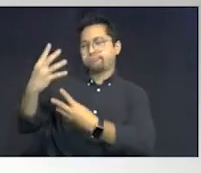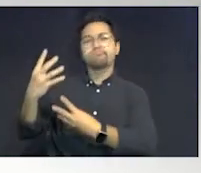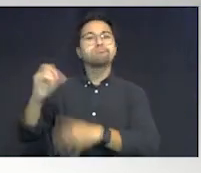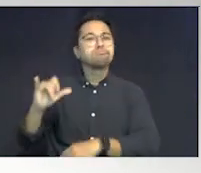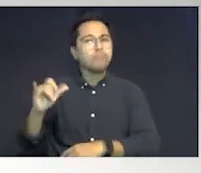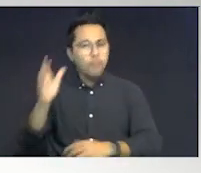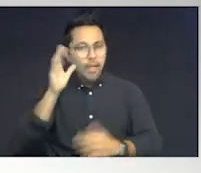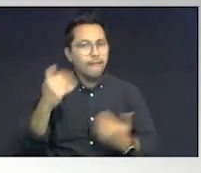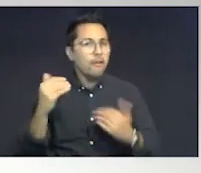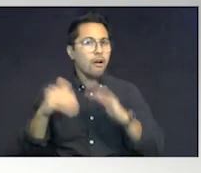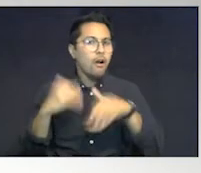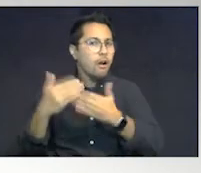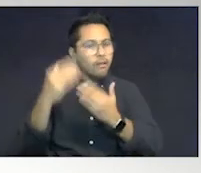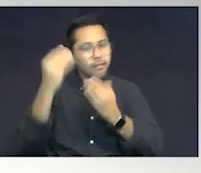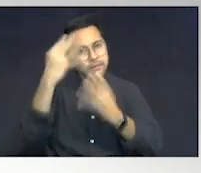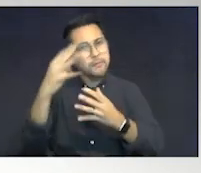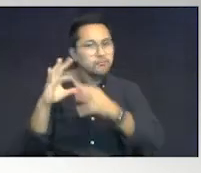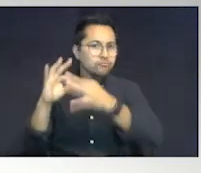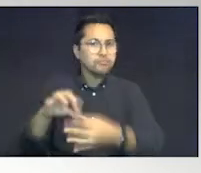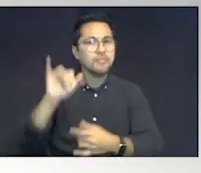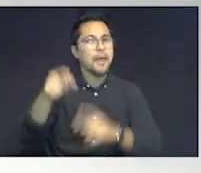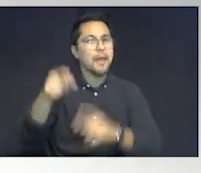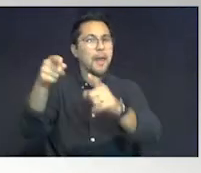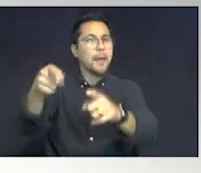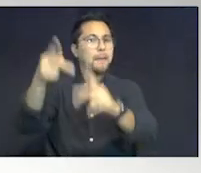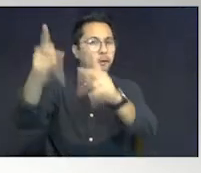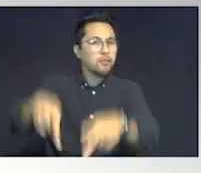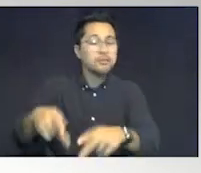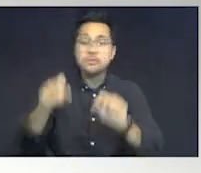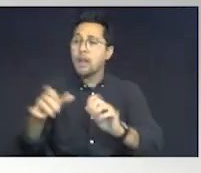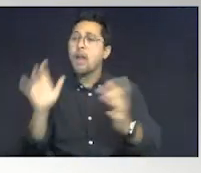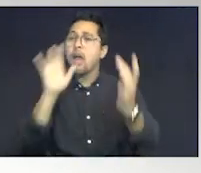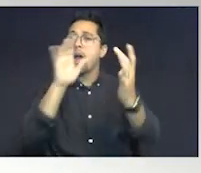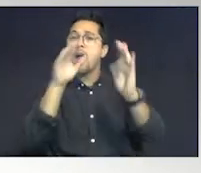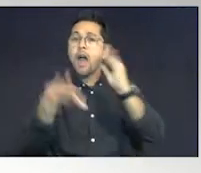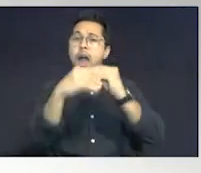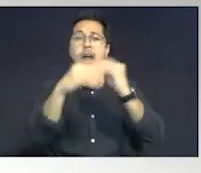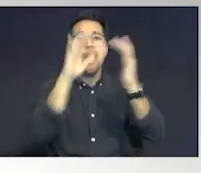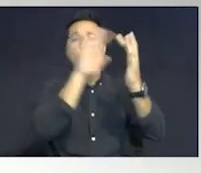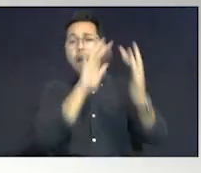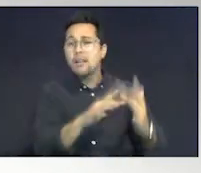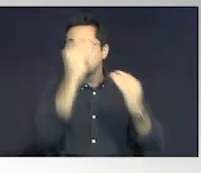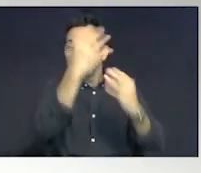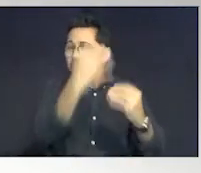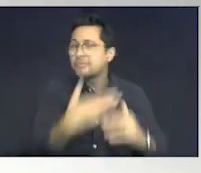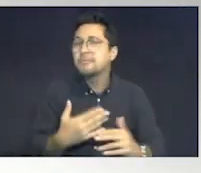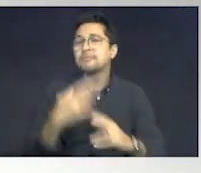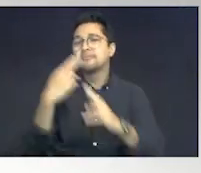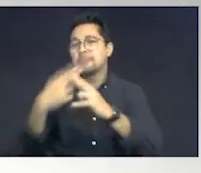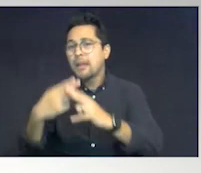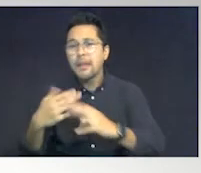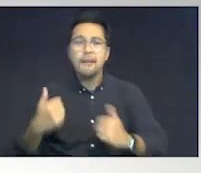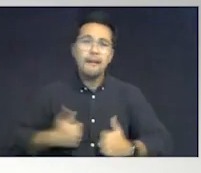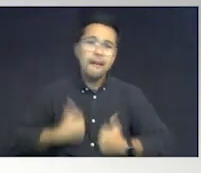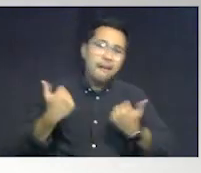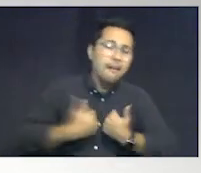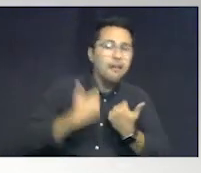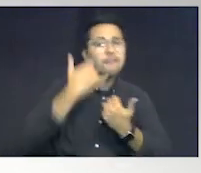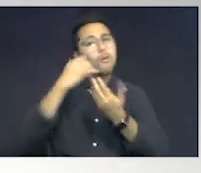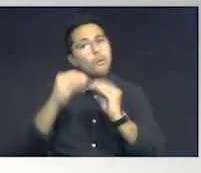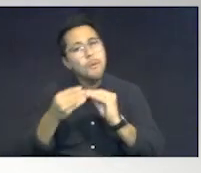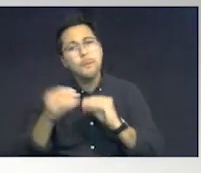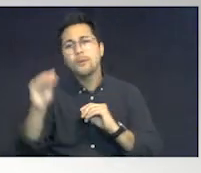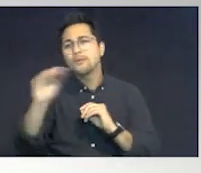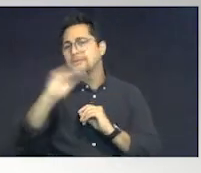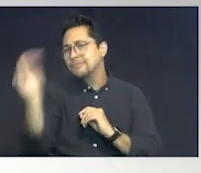would have all the information relating to that individual. They would be able to do contact information, name, address, phone number, statistic,